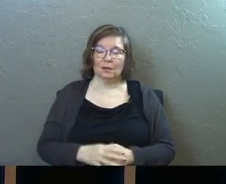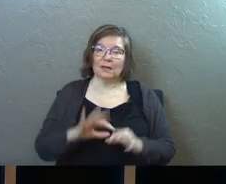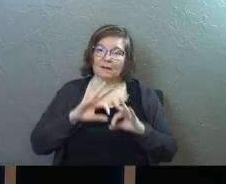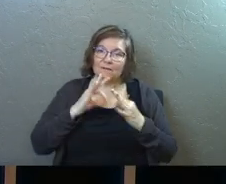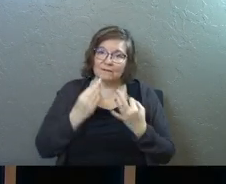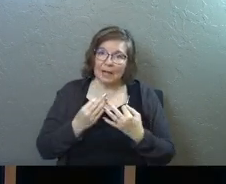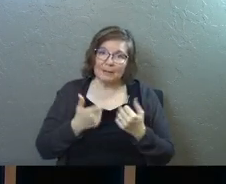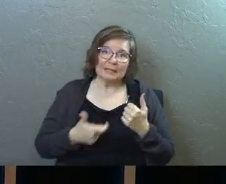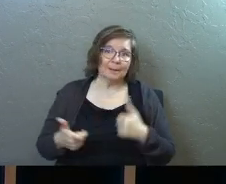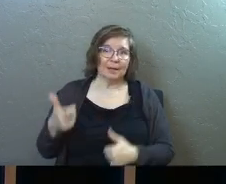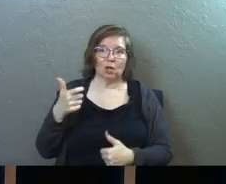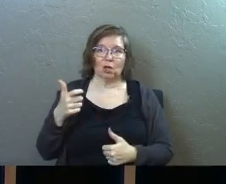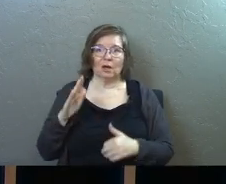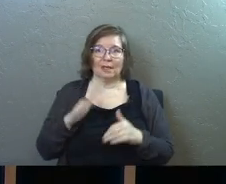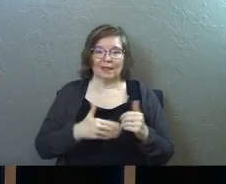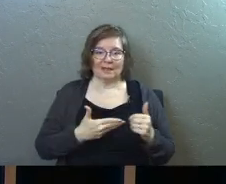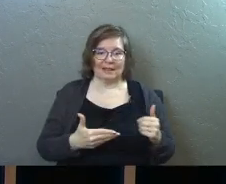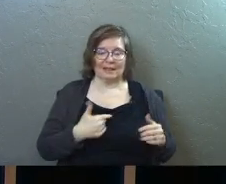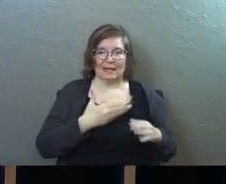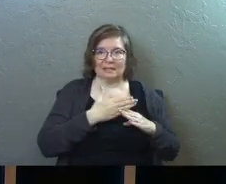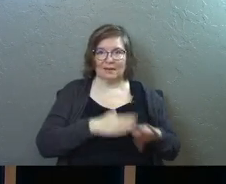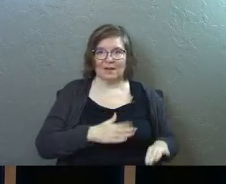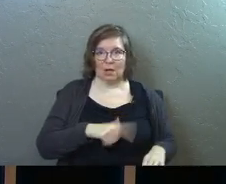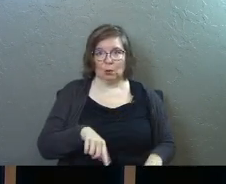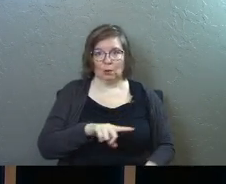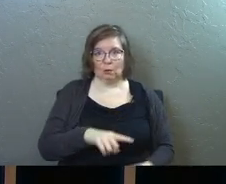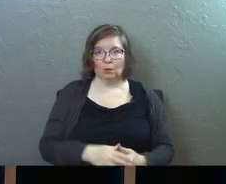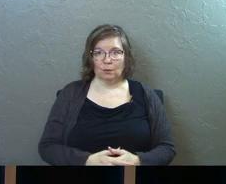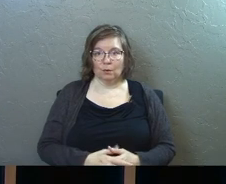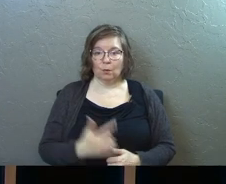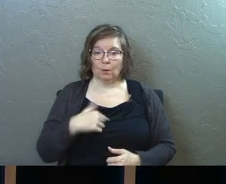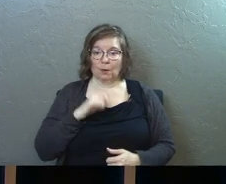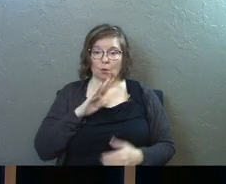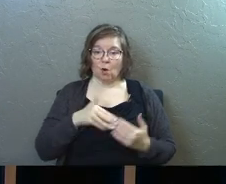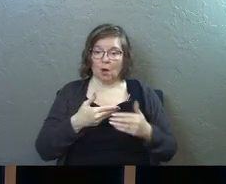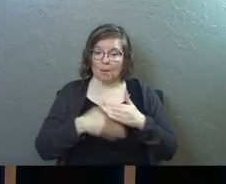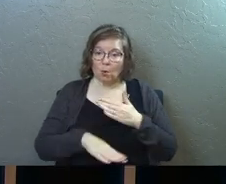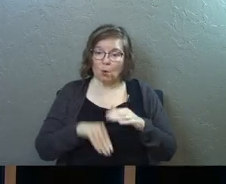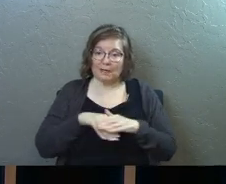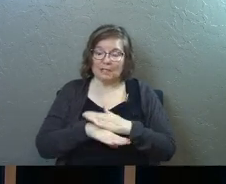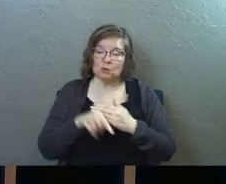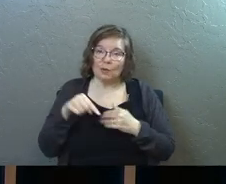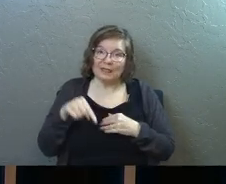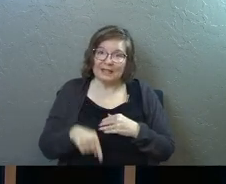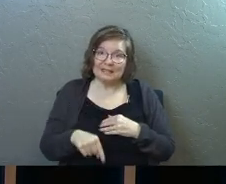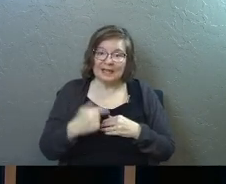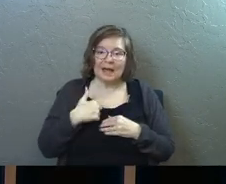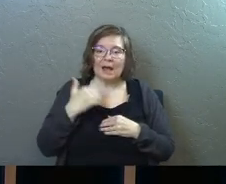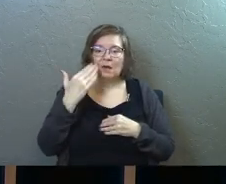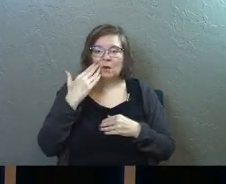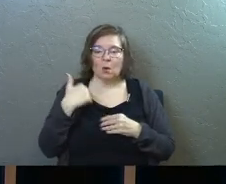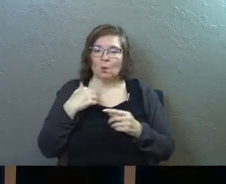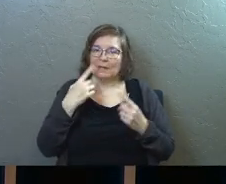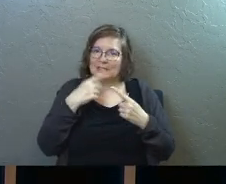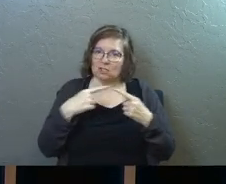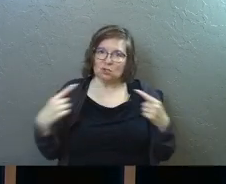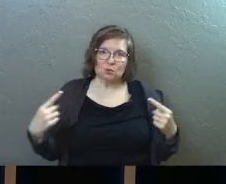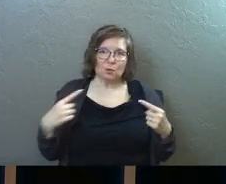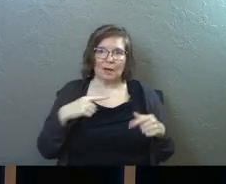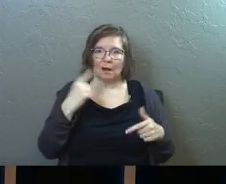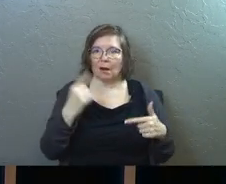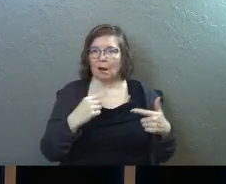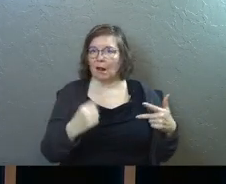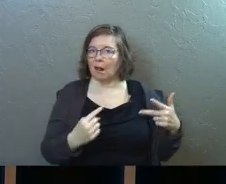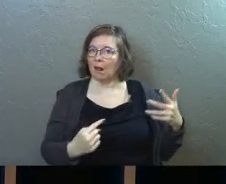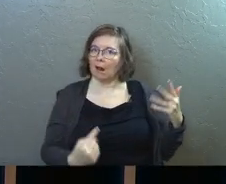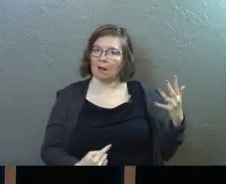family is bigger than the things that divide you we were all born into this and I know we disagree on all